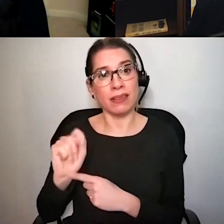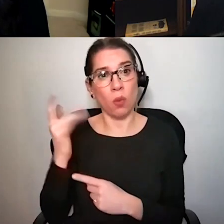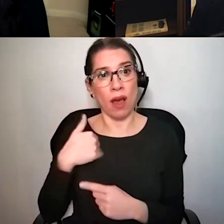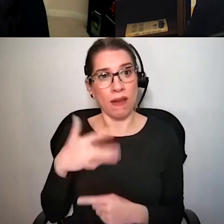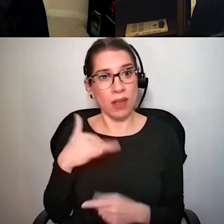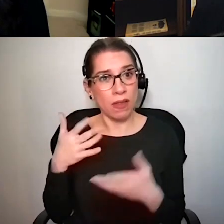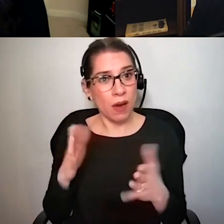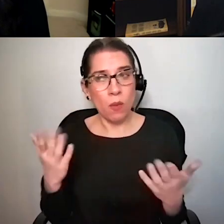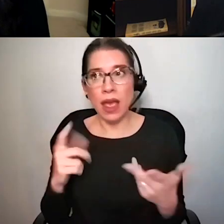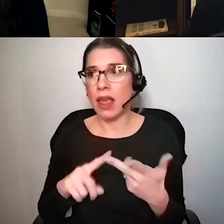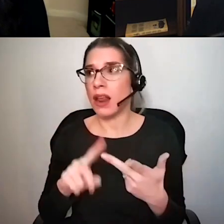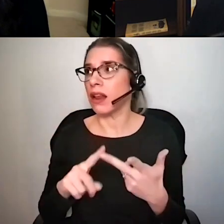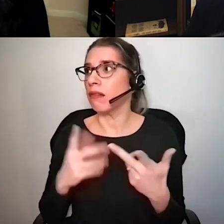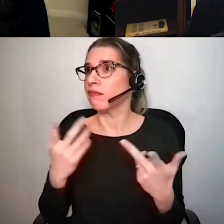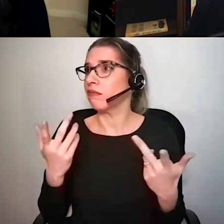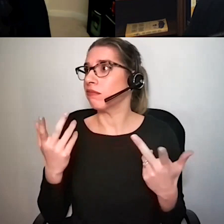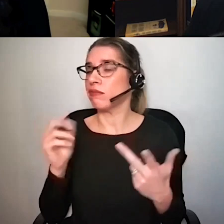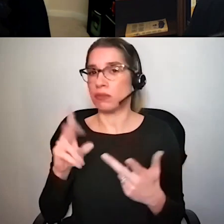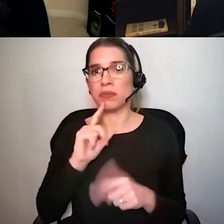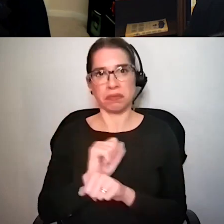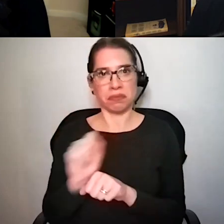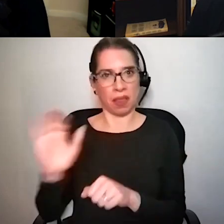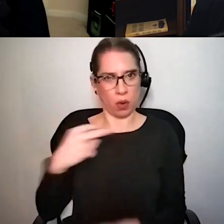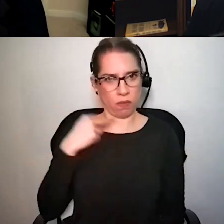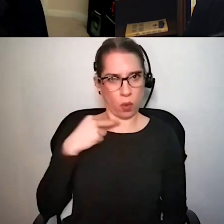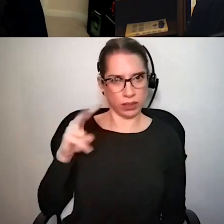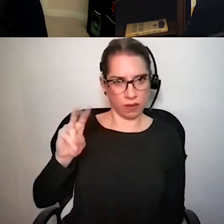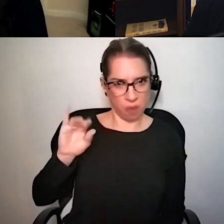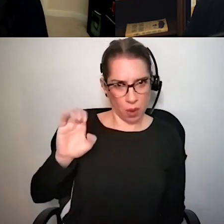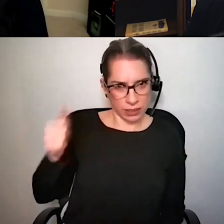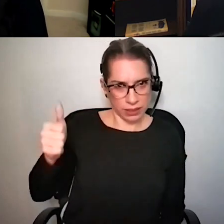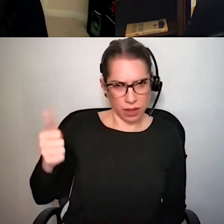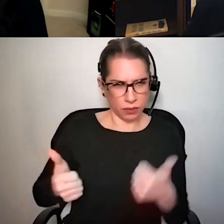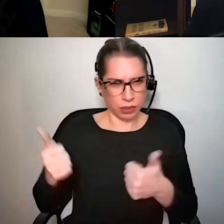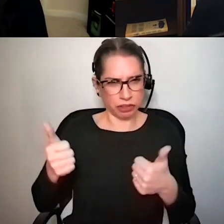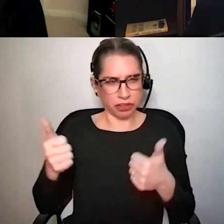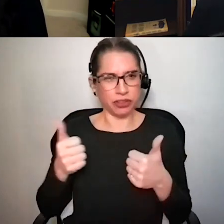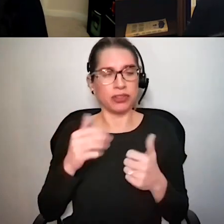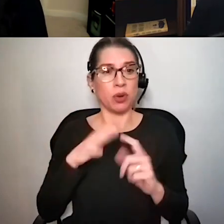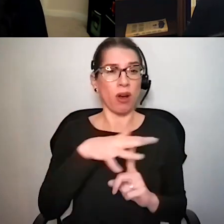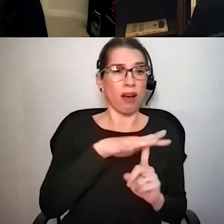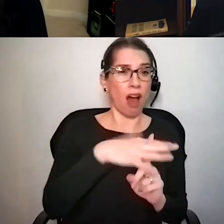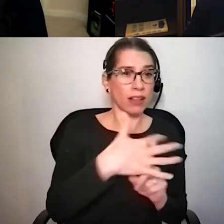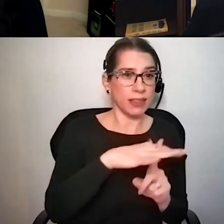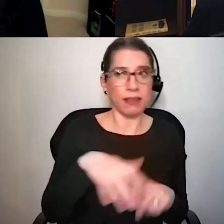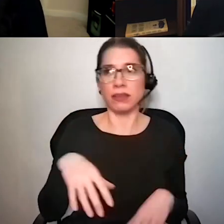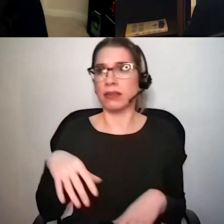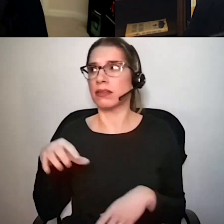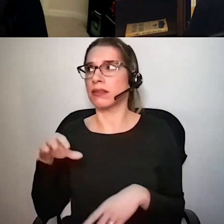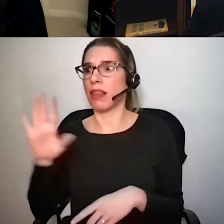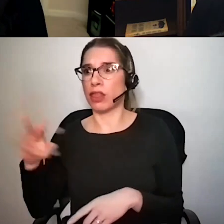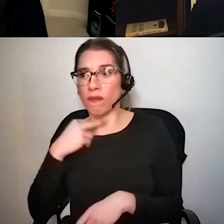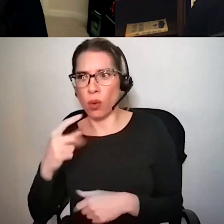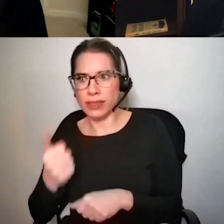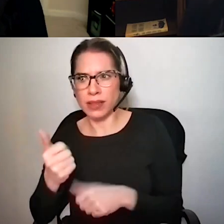does it actually have to do with this person's abrasive voice um and so that I mean one of the